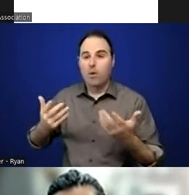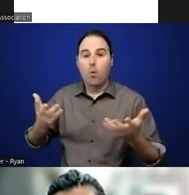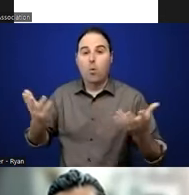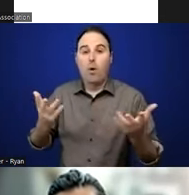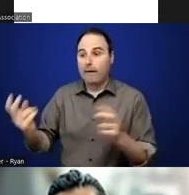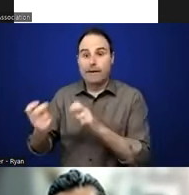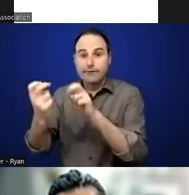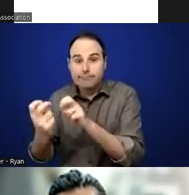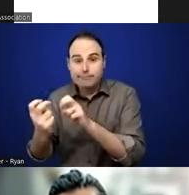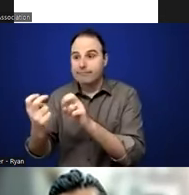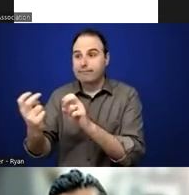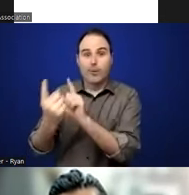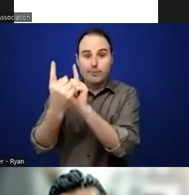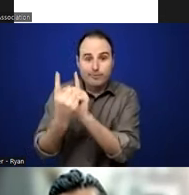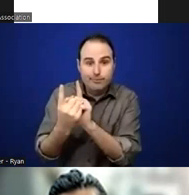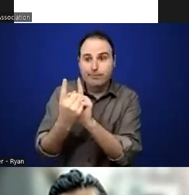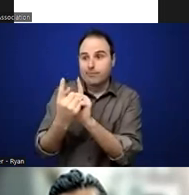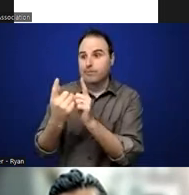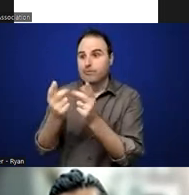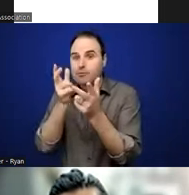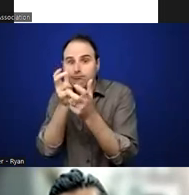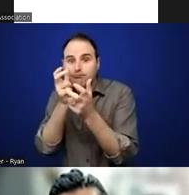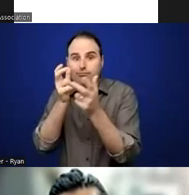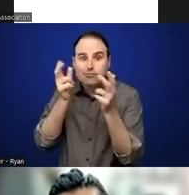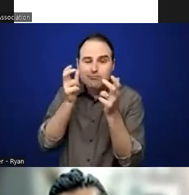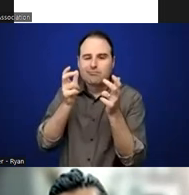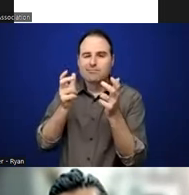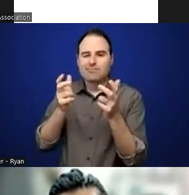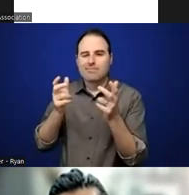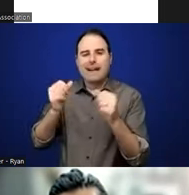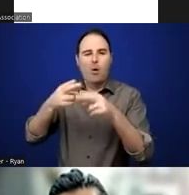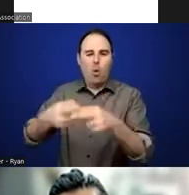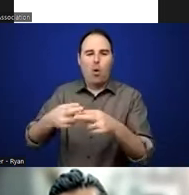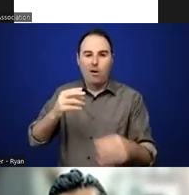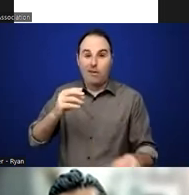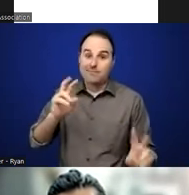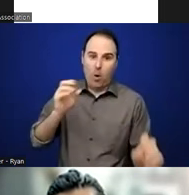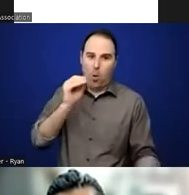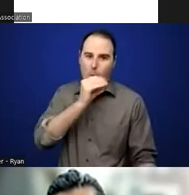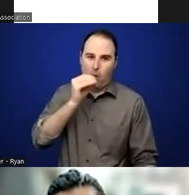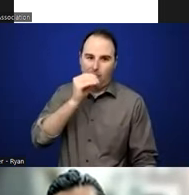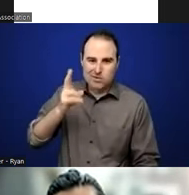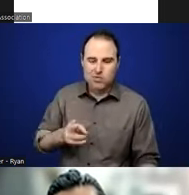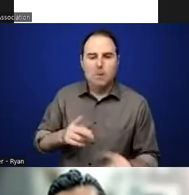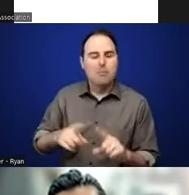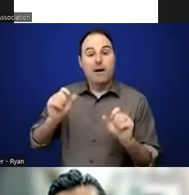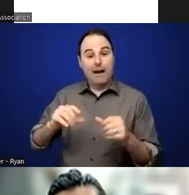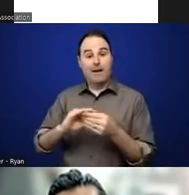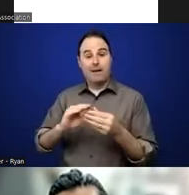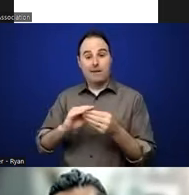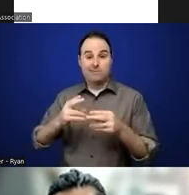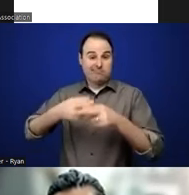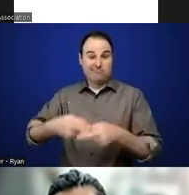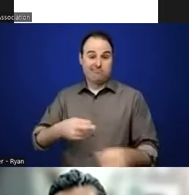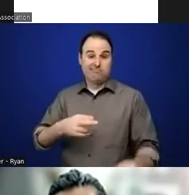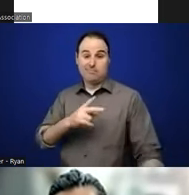it's, it's called oral history, but it just as easily be called personal history, because that's, that's, that's just where you end up